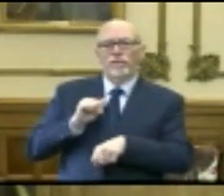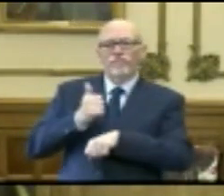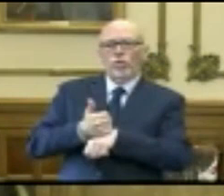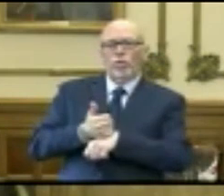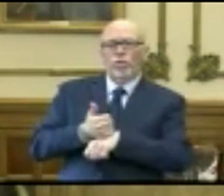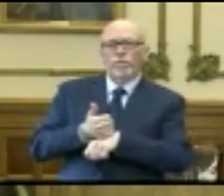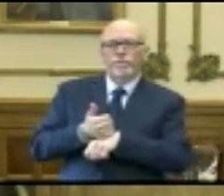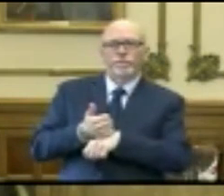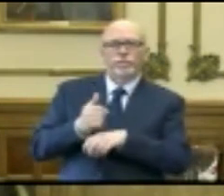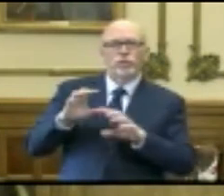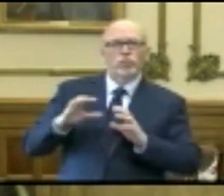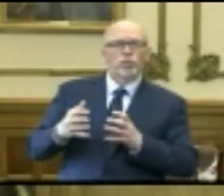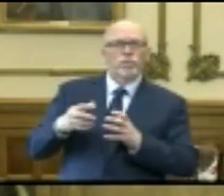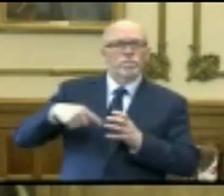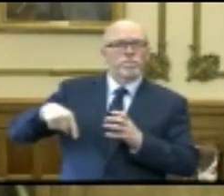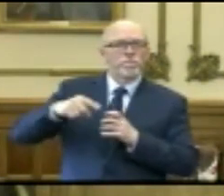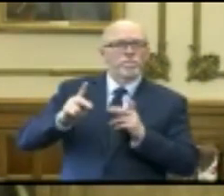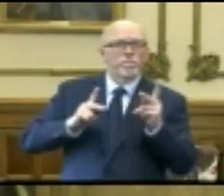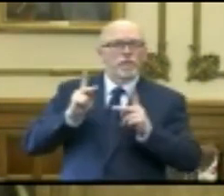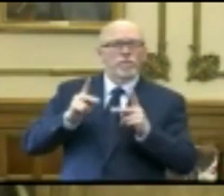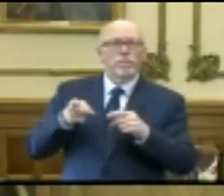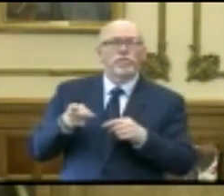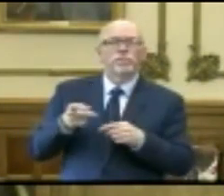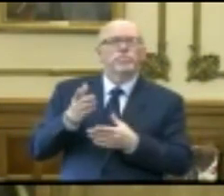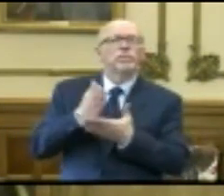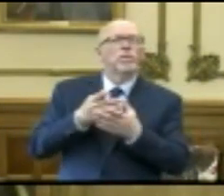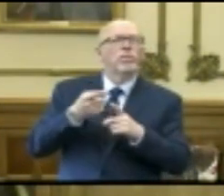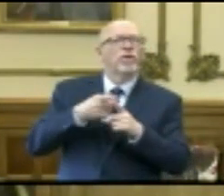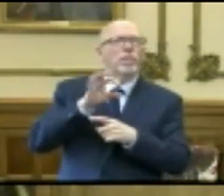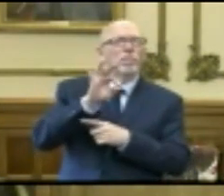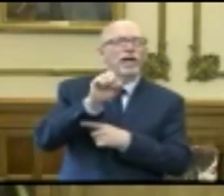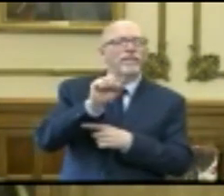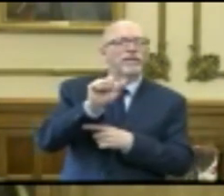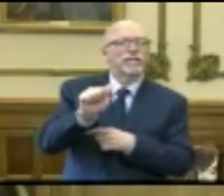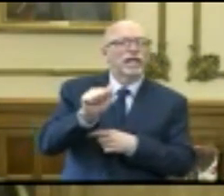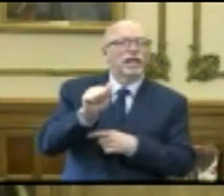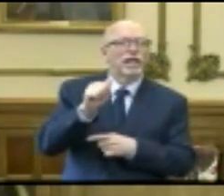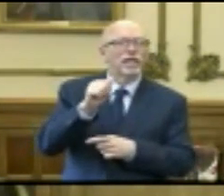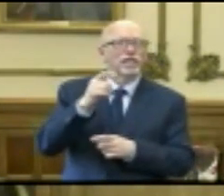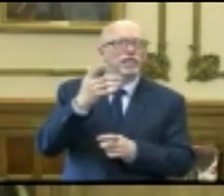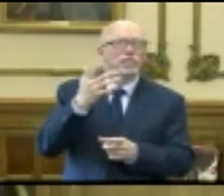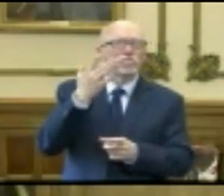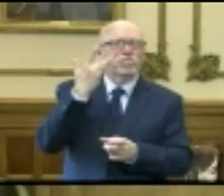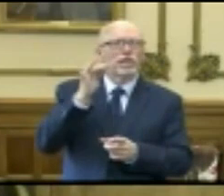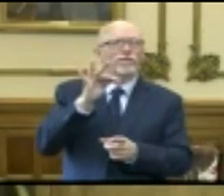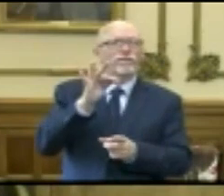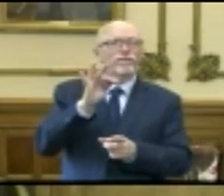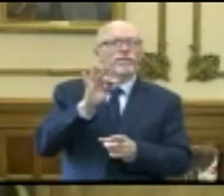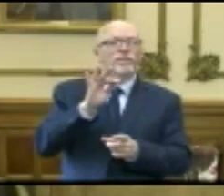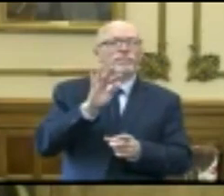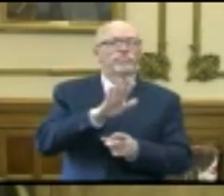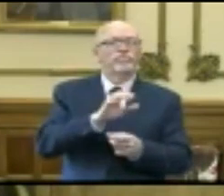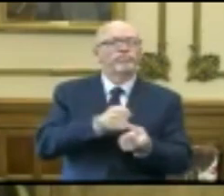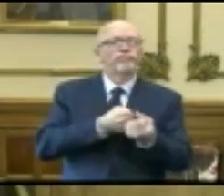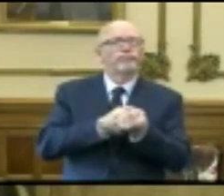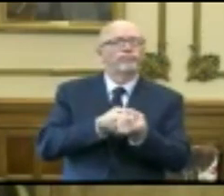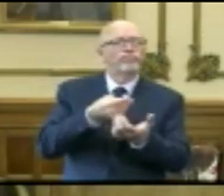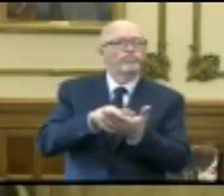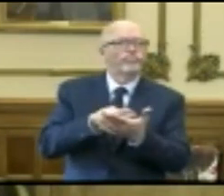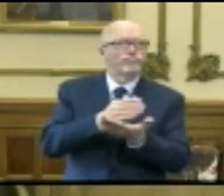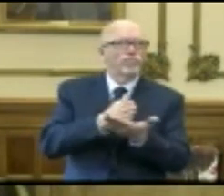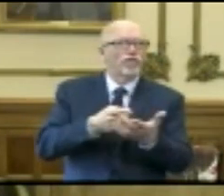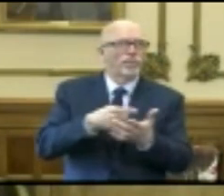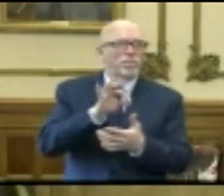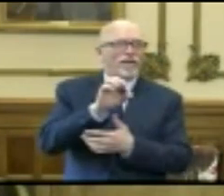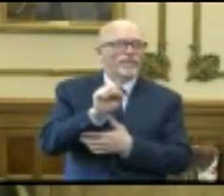a group of individuals, some of them from FSSA because of the supportive financial part